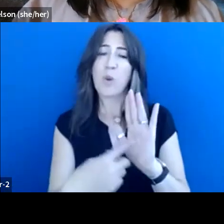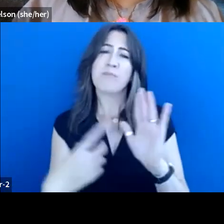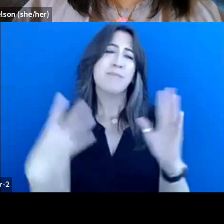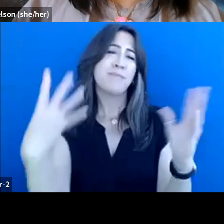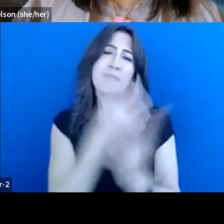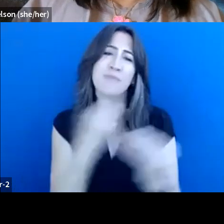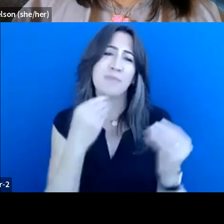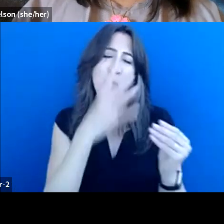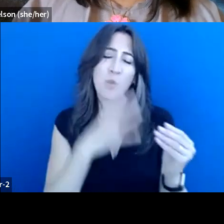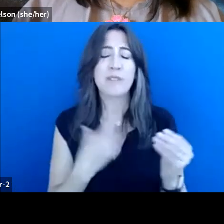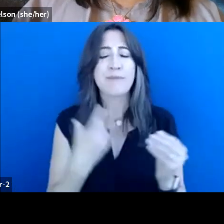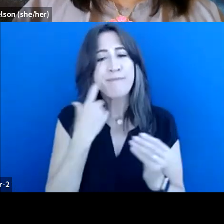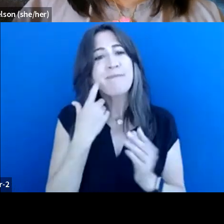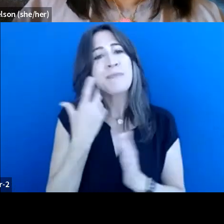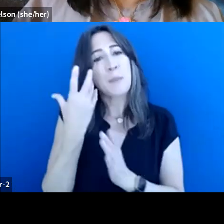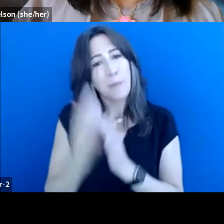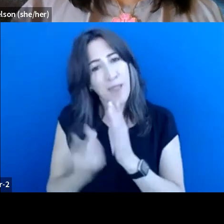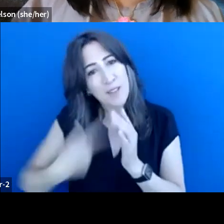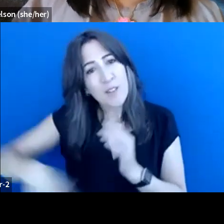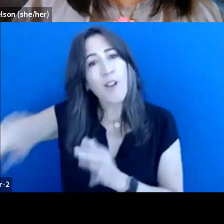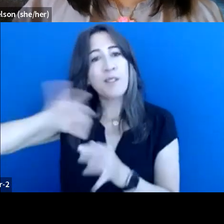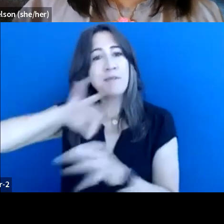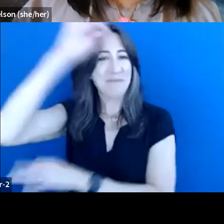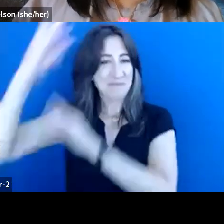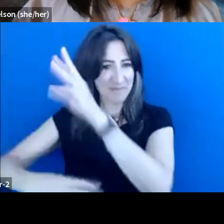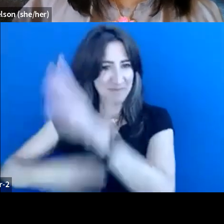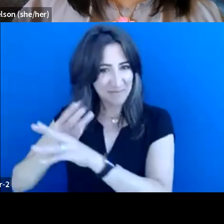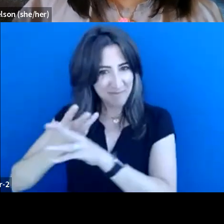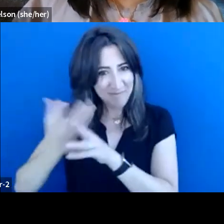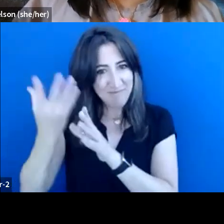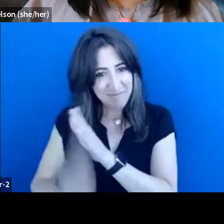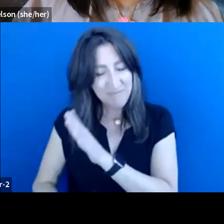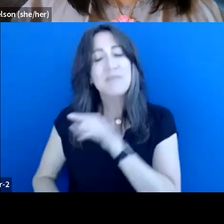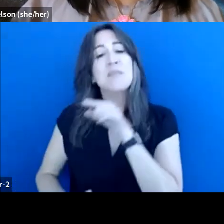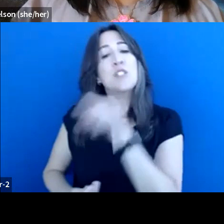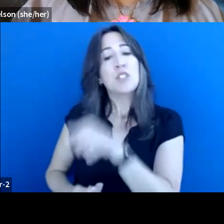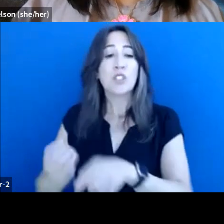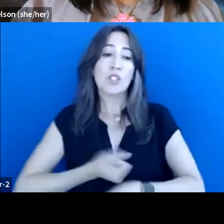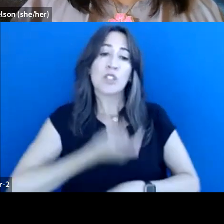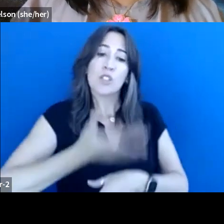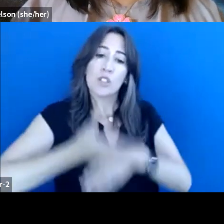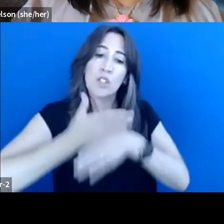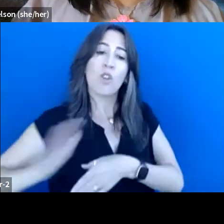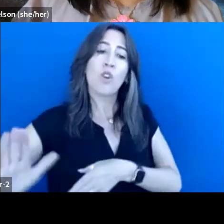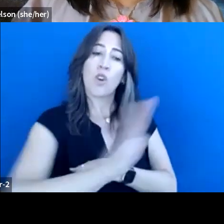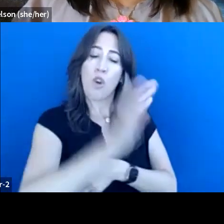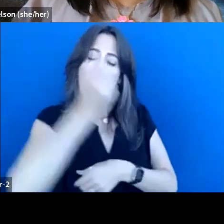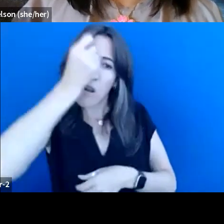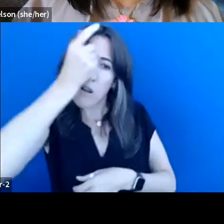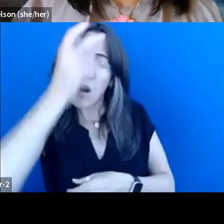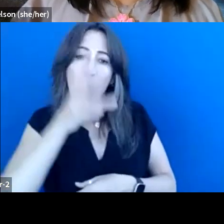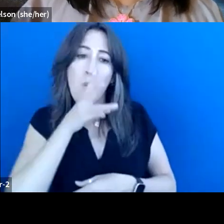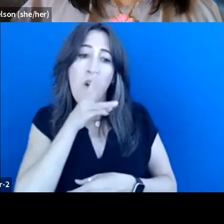to the spirit world, sharing her understandings of water. And she was in